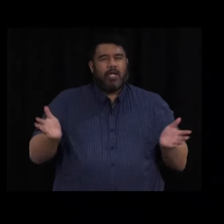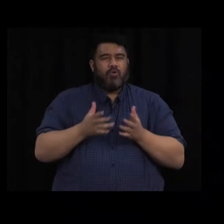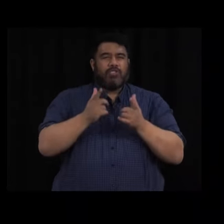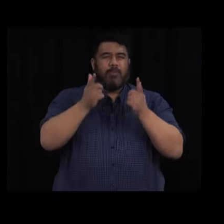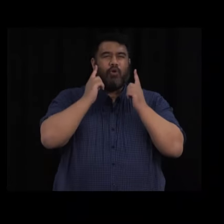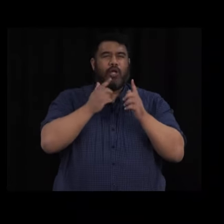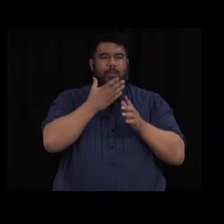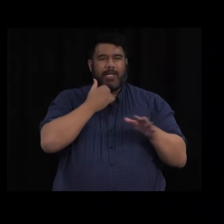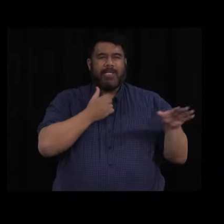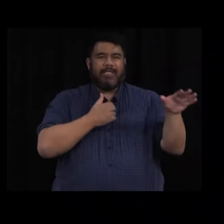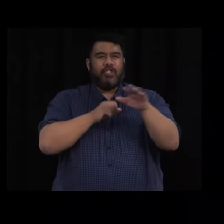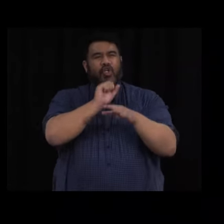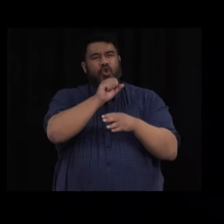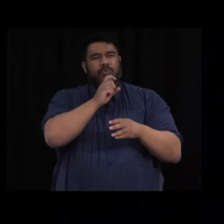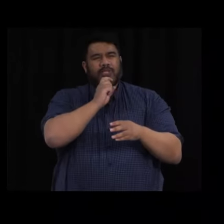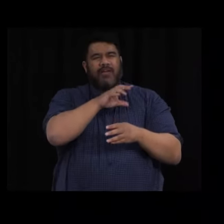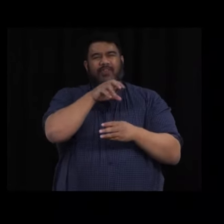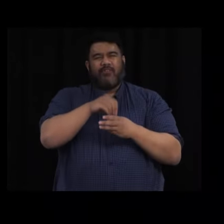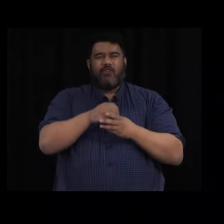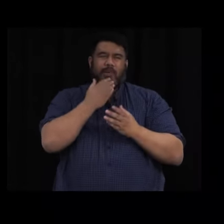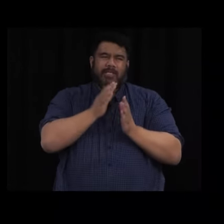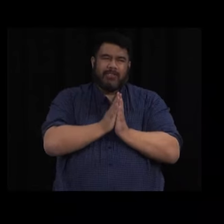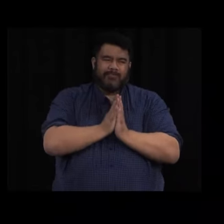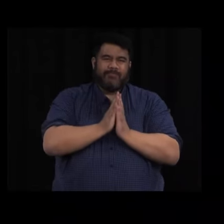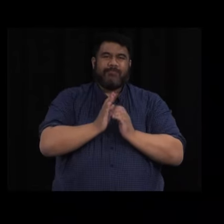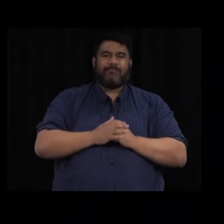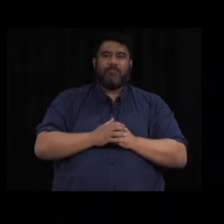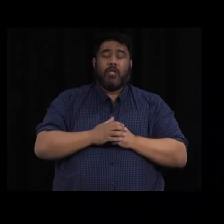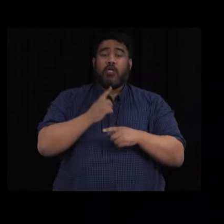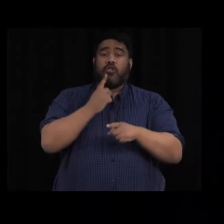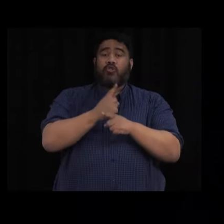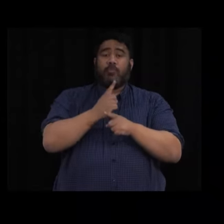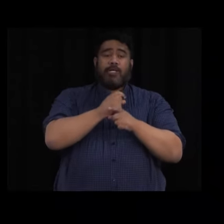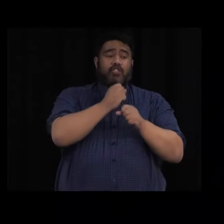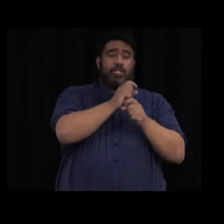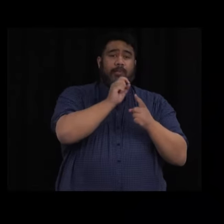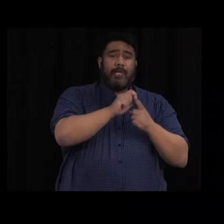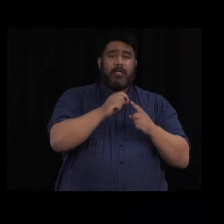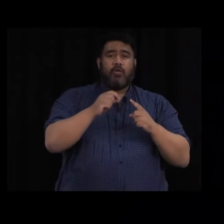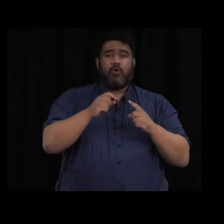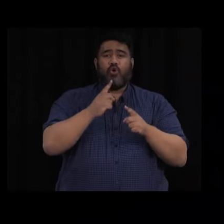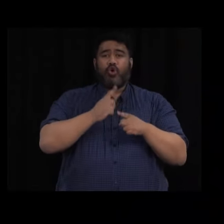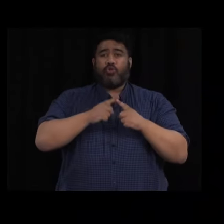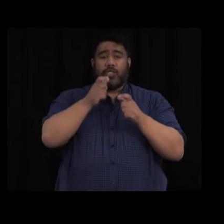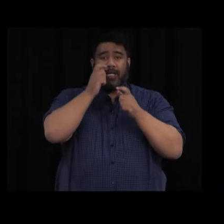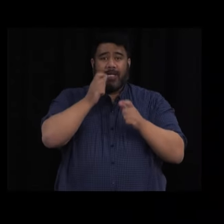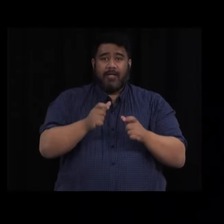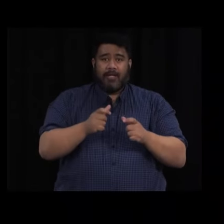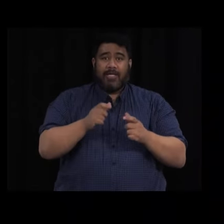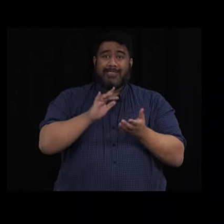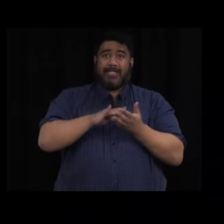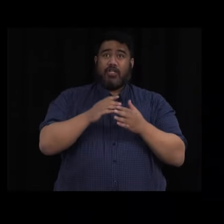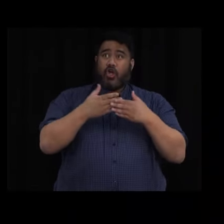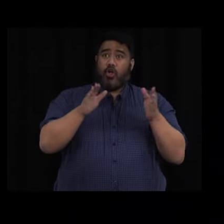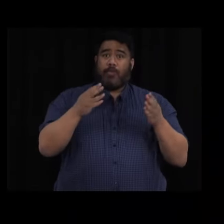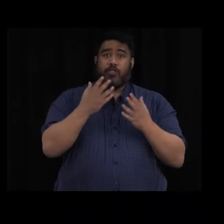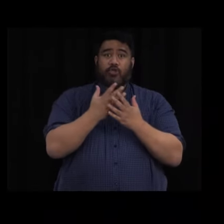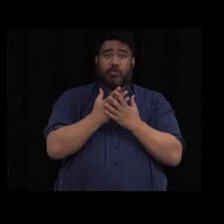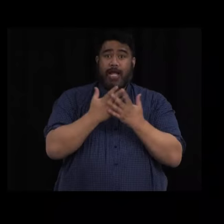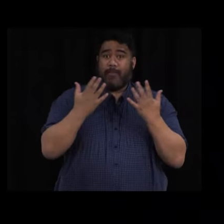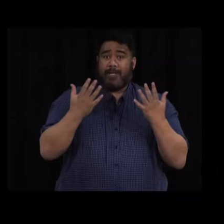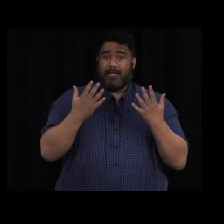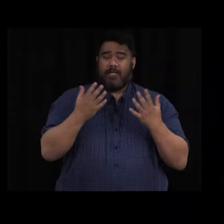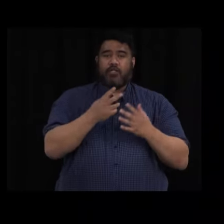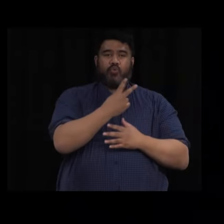In addition to GPs and urgent care clinics, there are 21 community testing centres open today around the Auckland